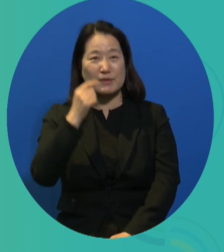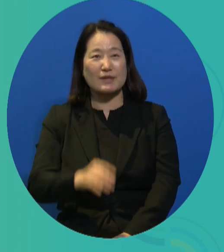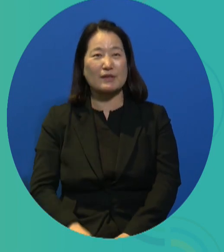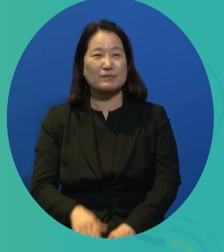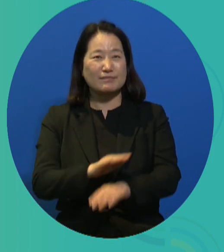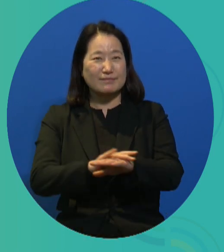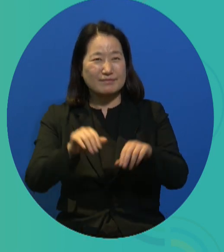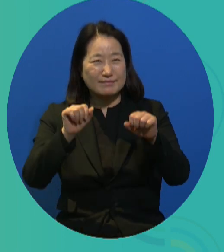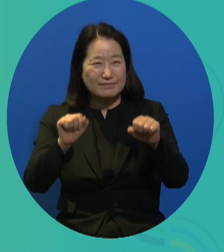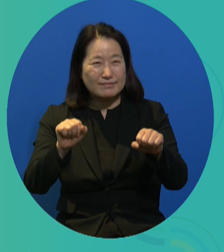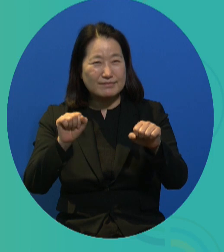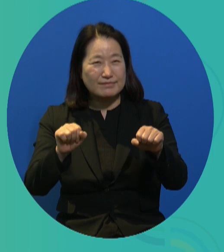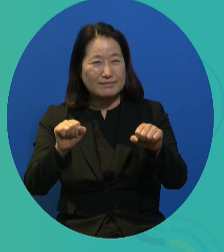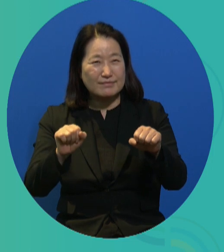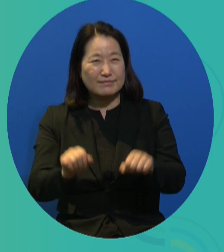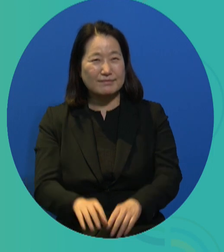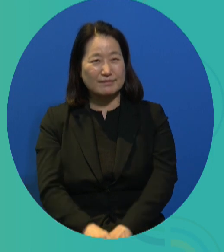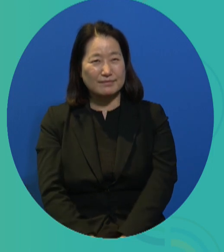Hello.